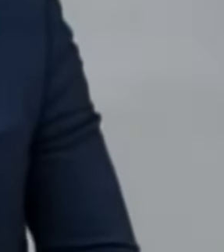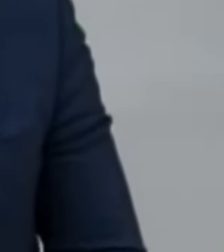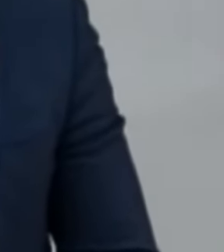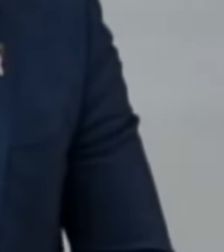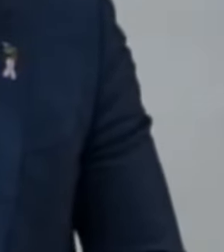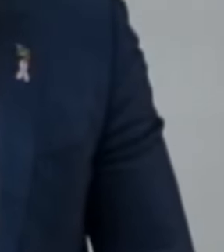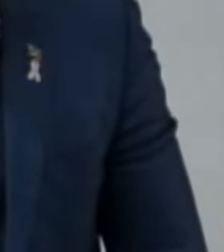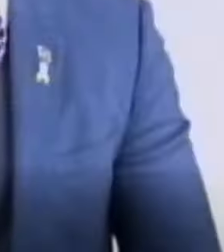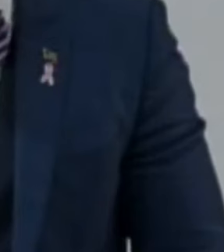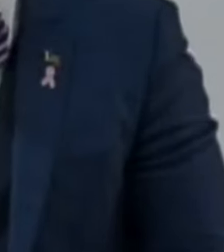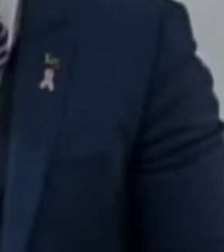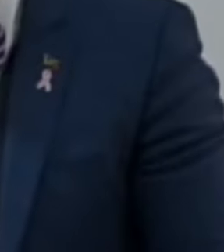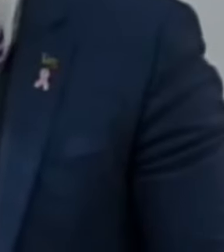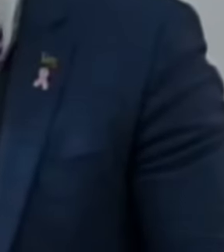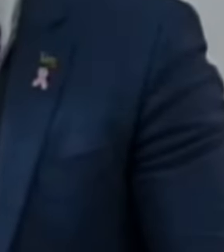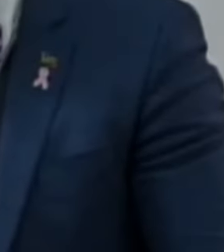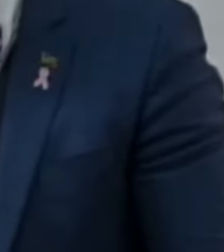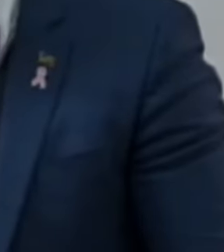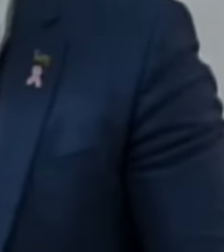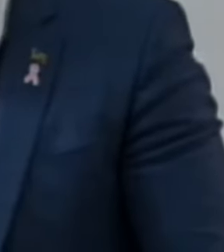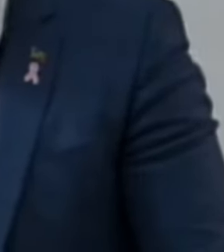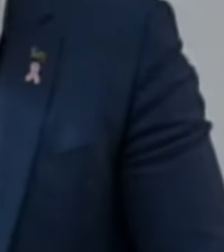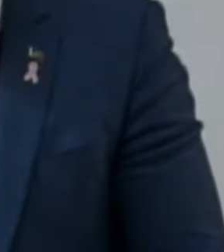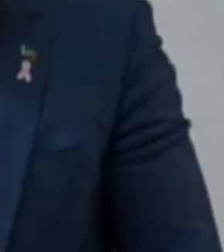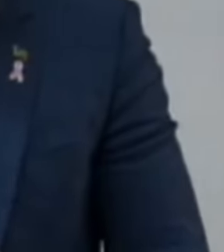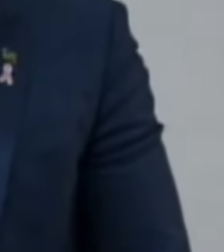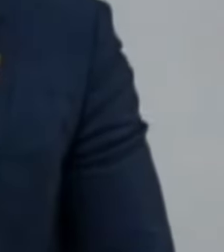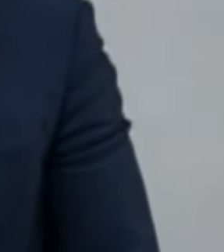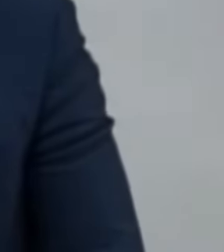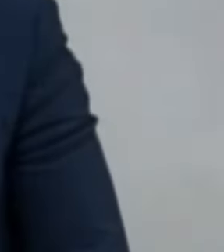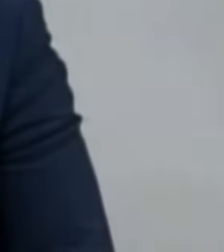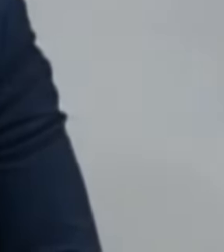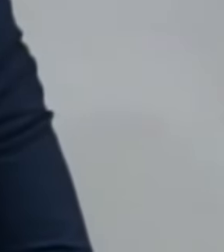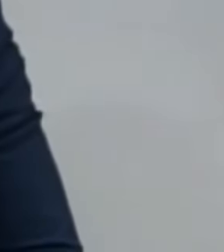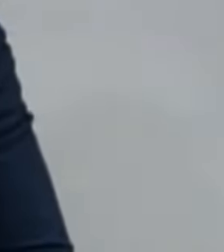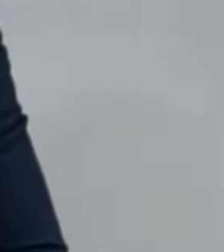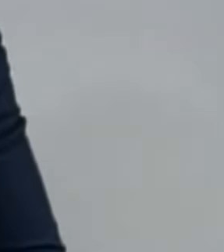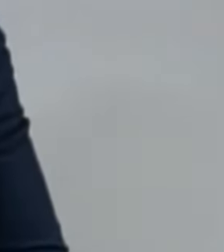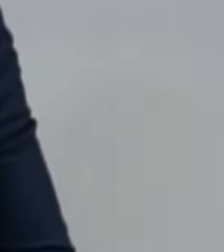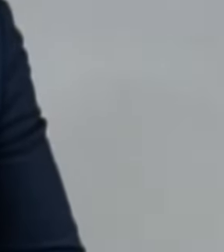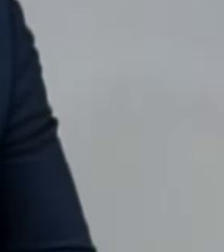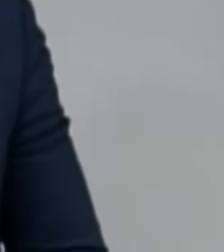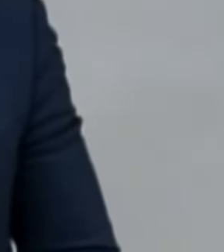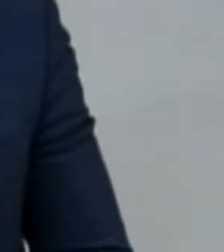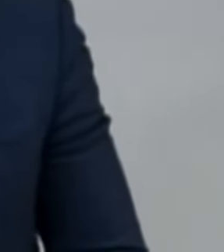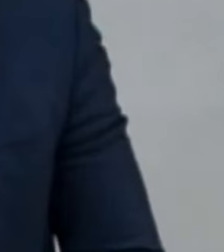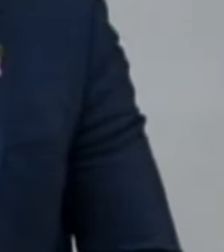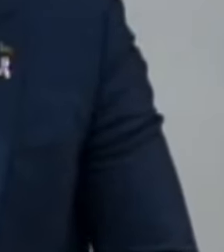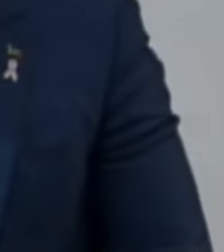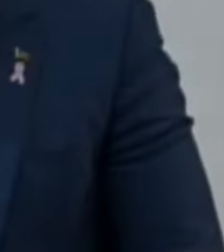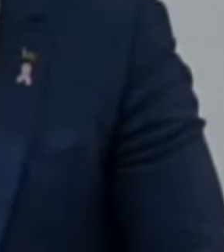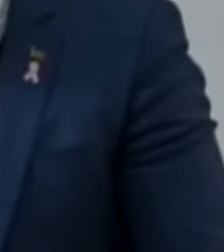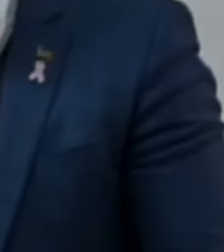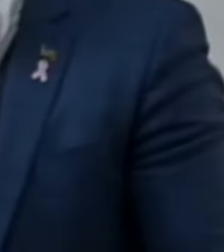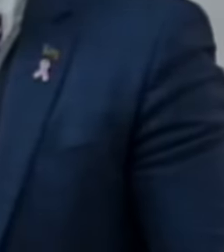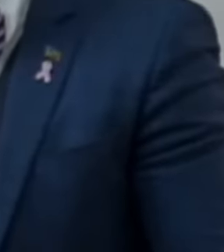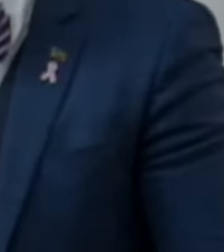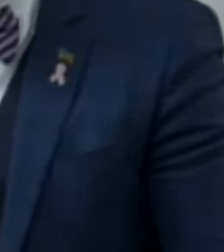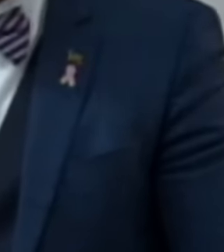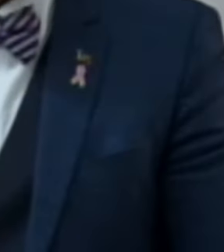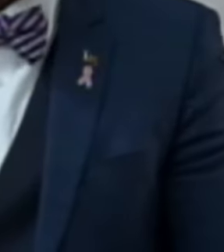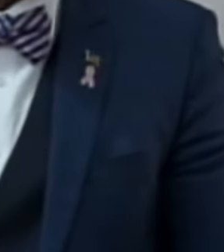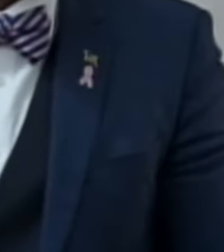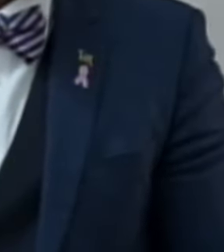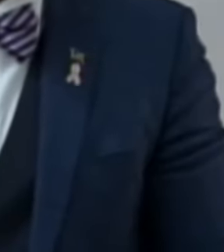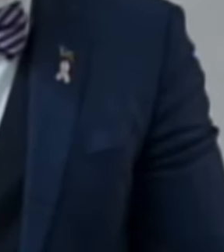and overall we have presented and tabled 32 bills. 25 of